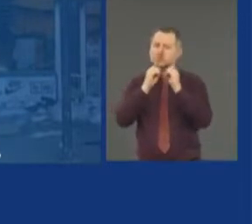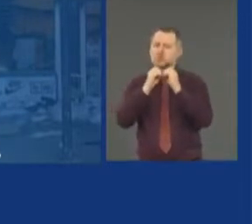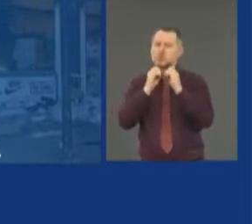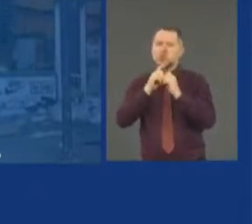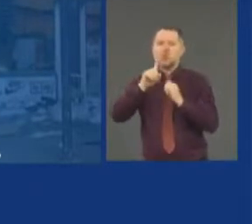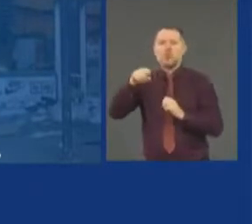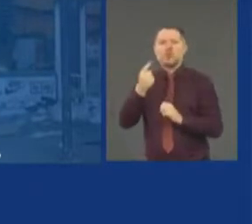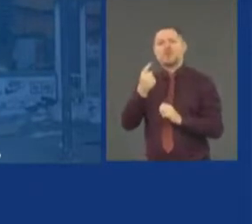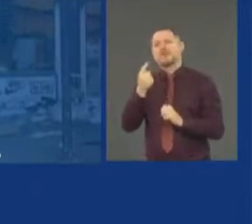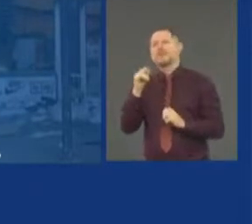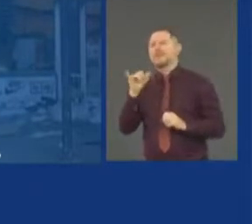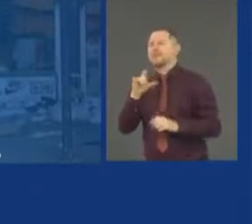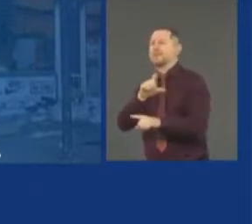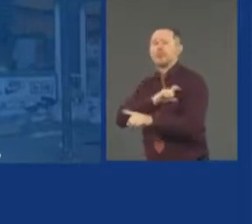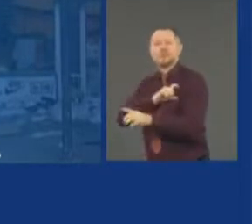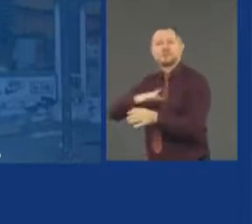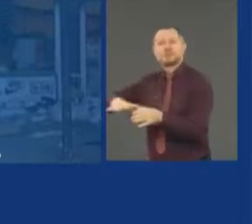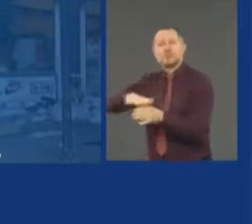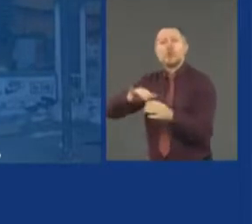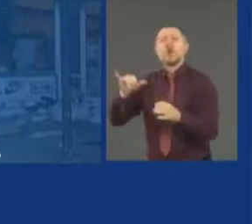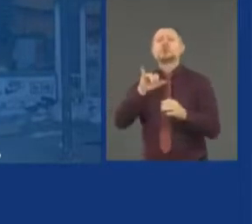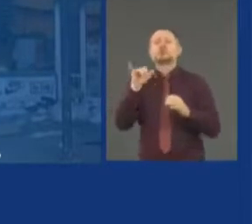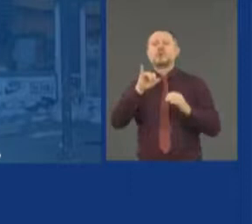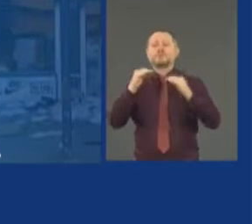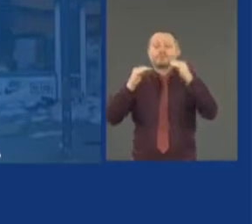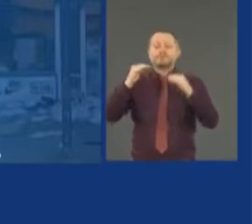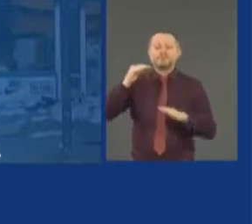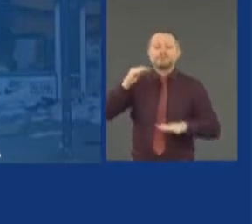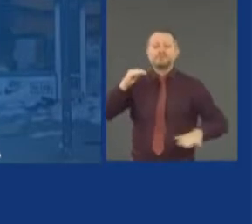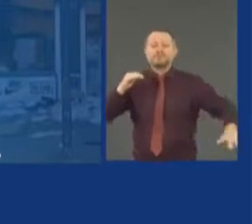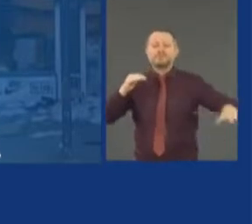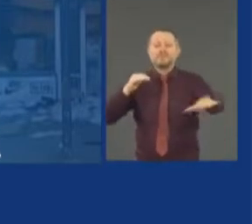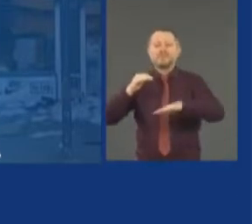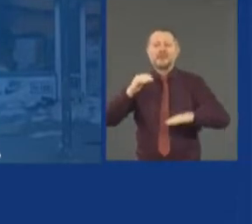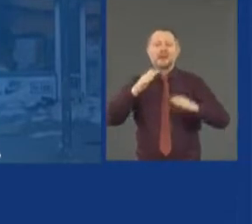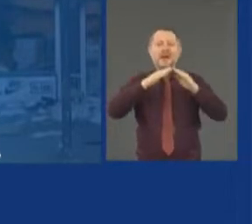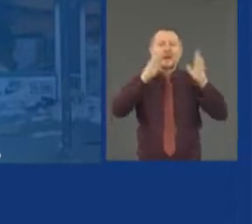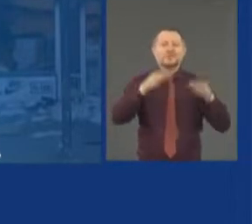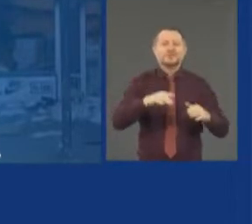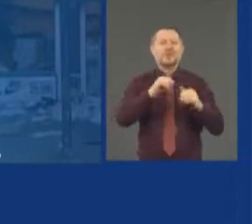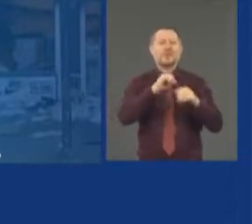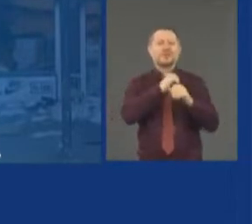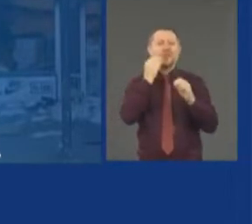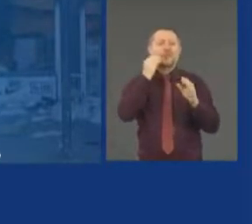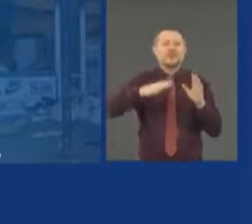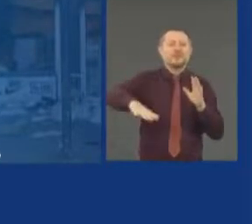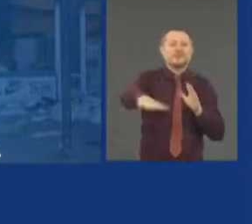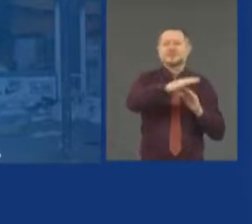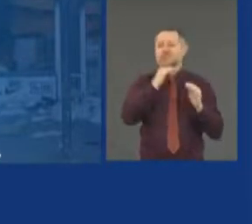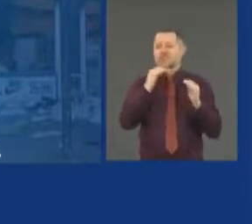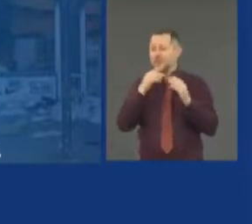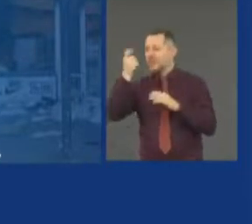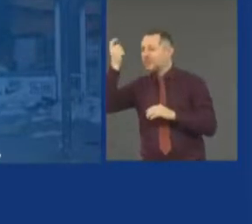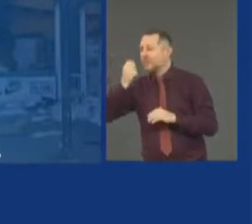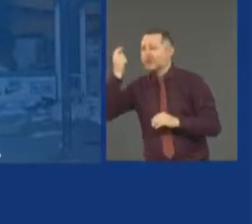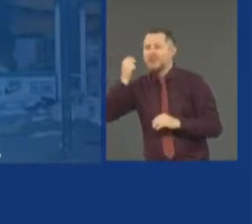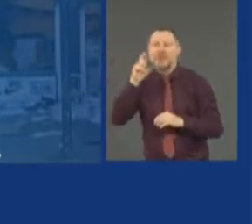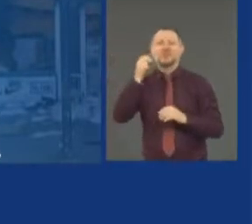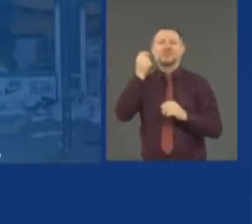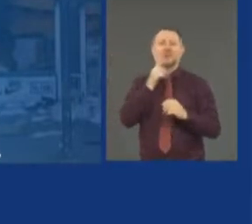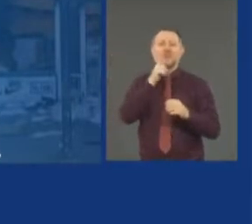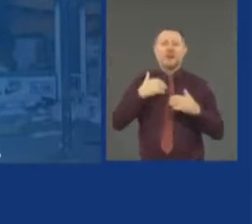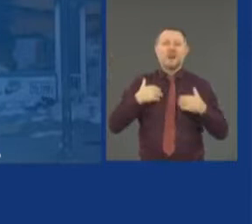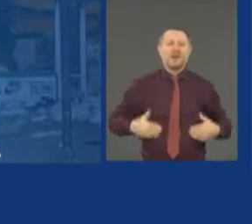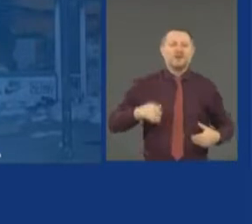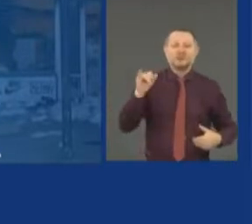injustice in health care. There's injustice in unemployment. There's injustice in income distribution. There's injustice